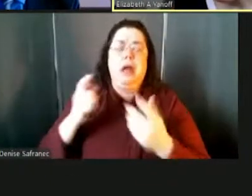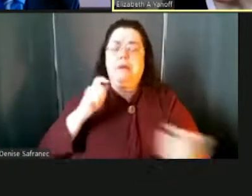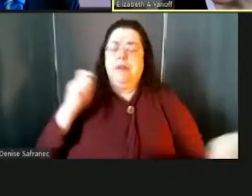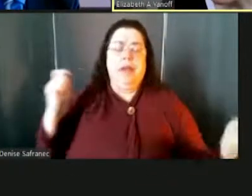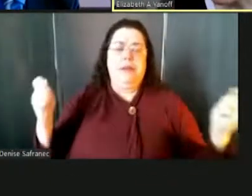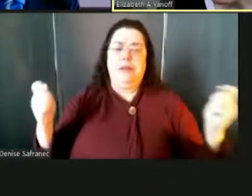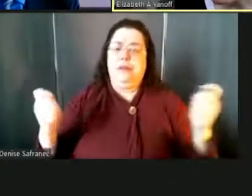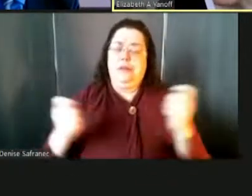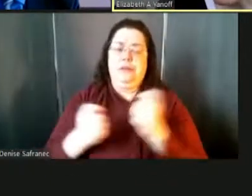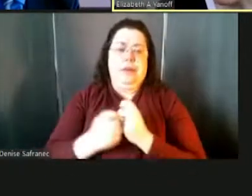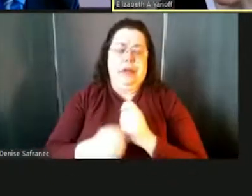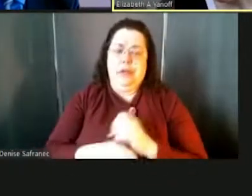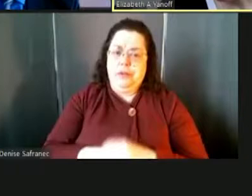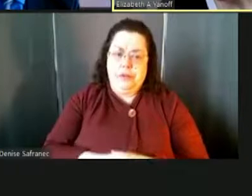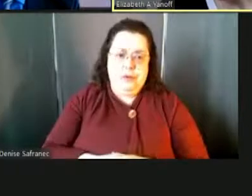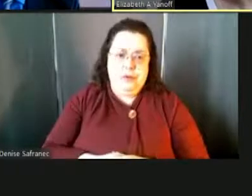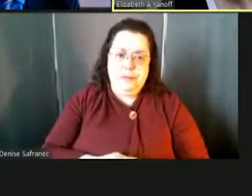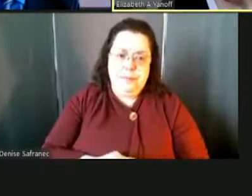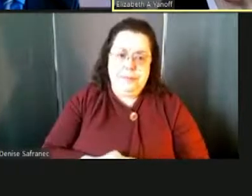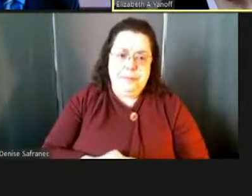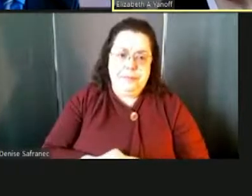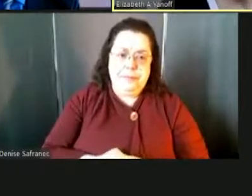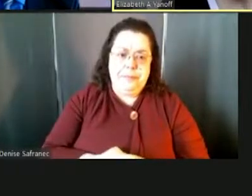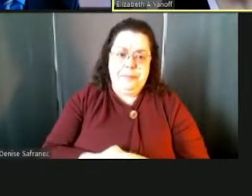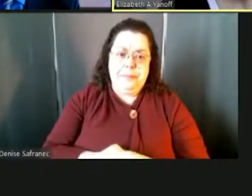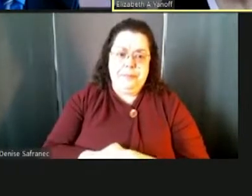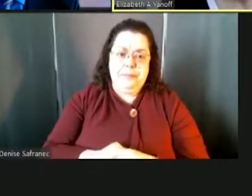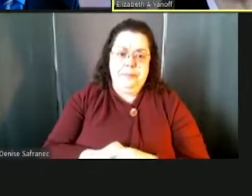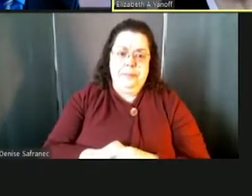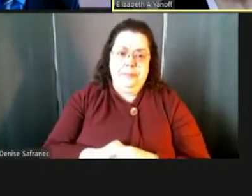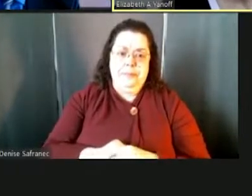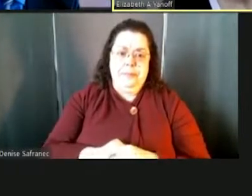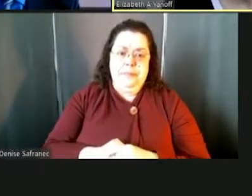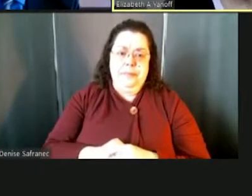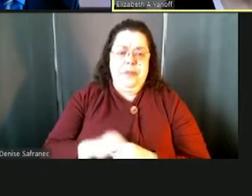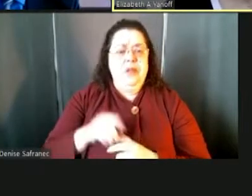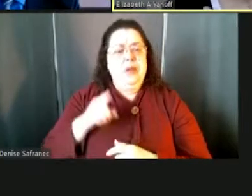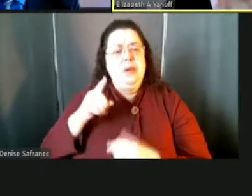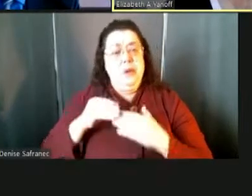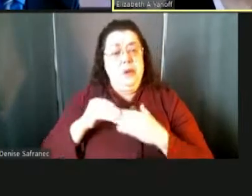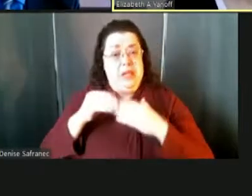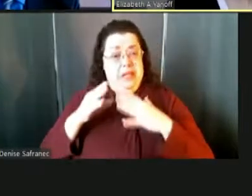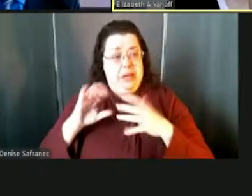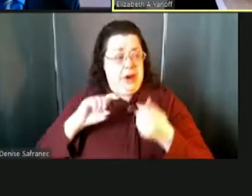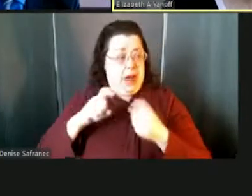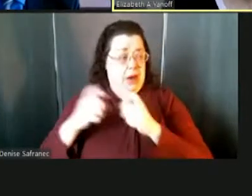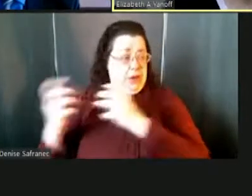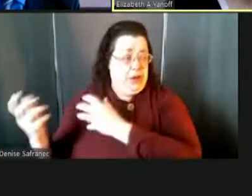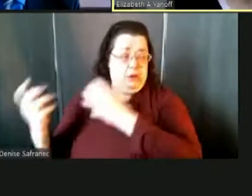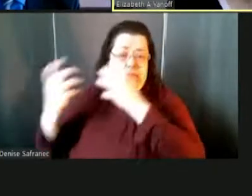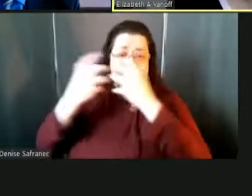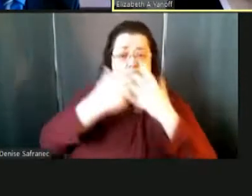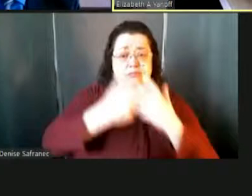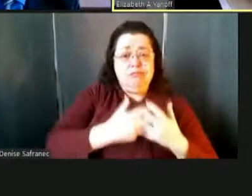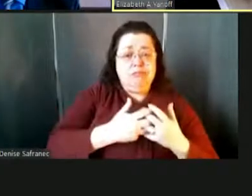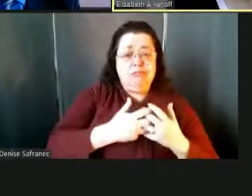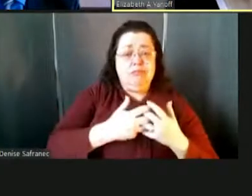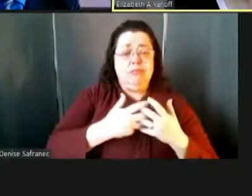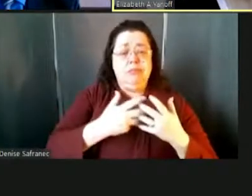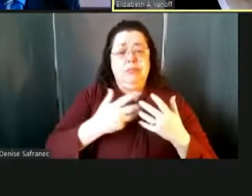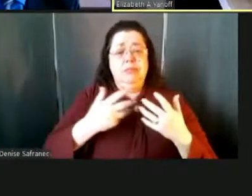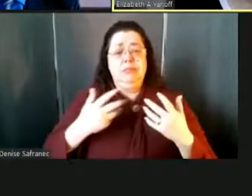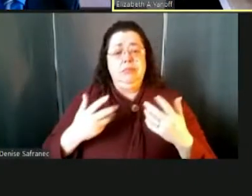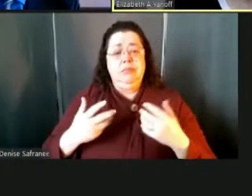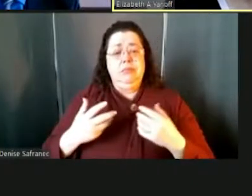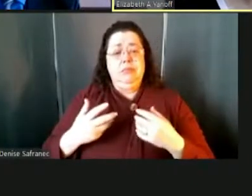different ways. Um, and, and as a leader, how have you adapted to this? And I'm going to, like I say, bring in two questions.